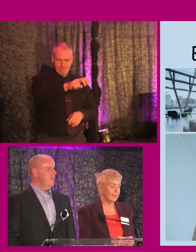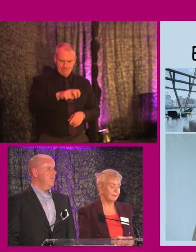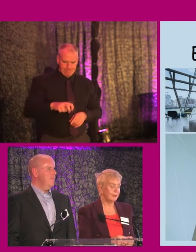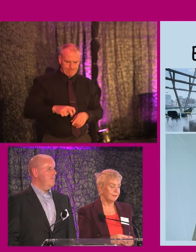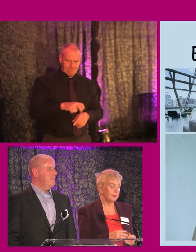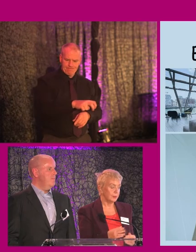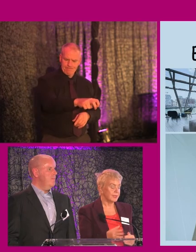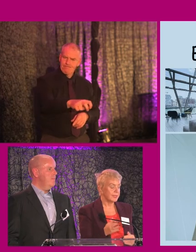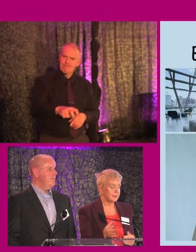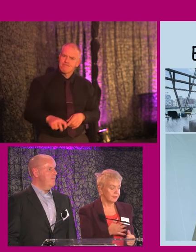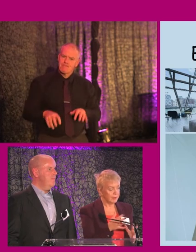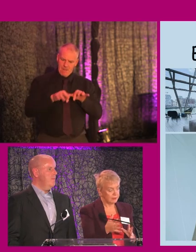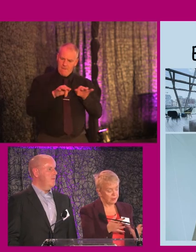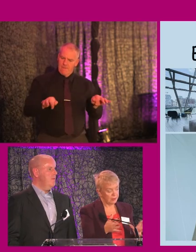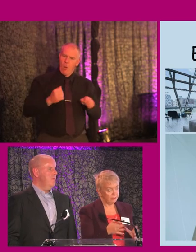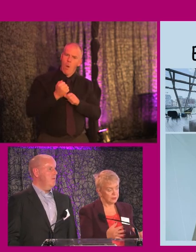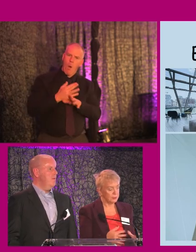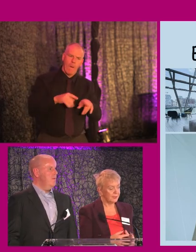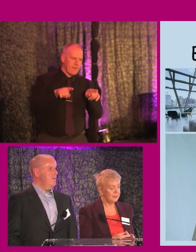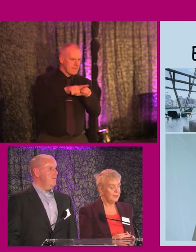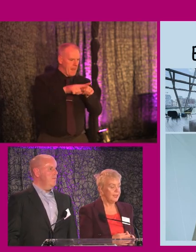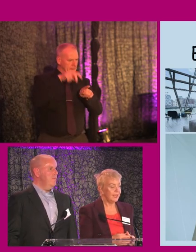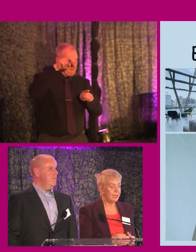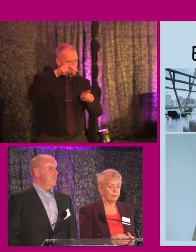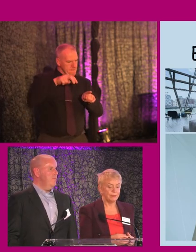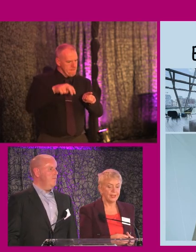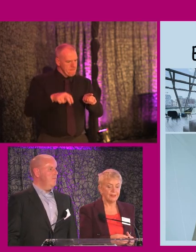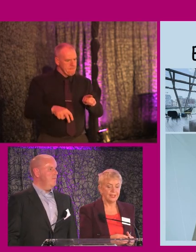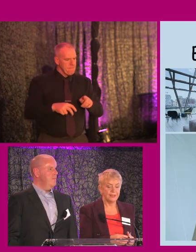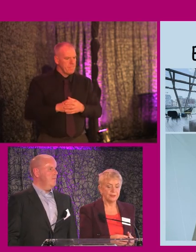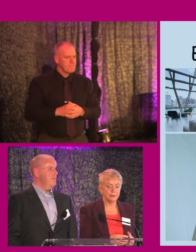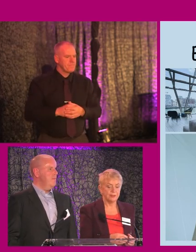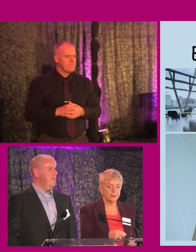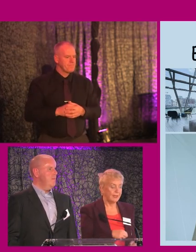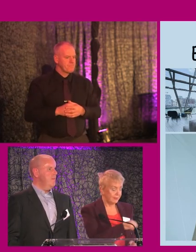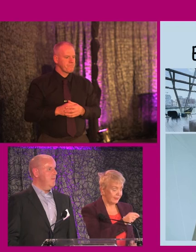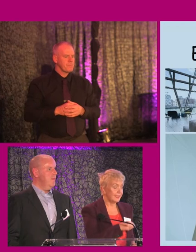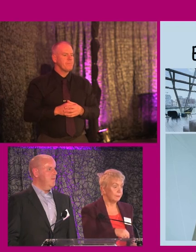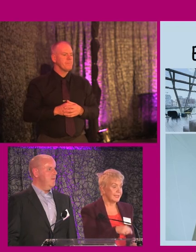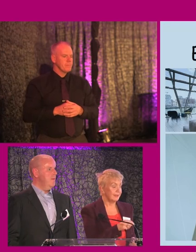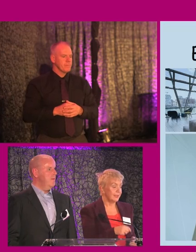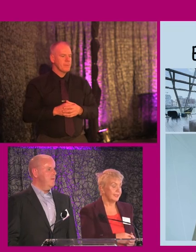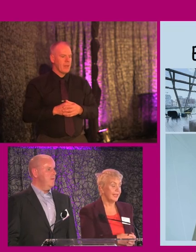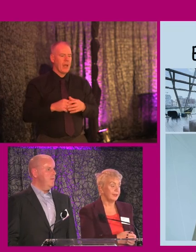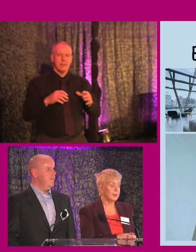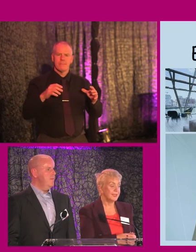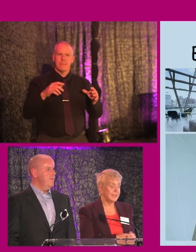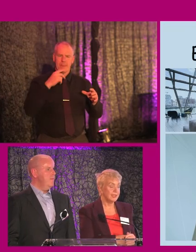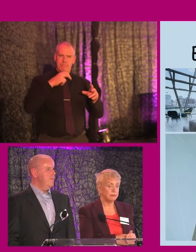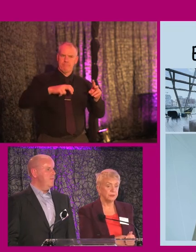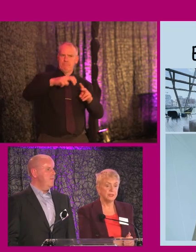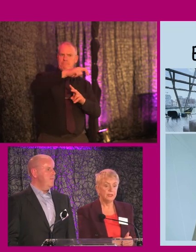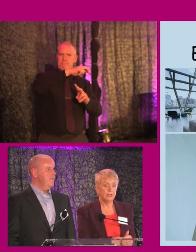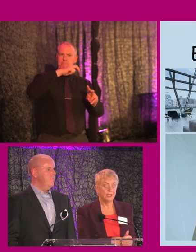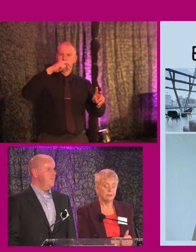of the floors, sort of off the stairwell, and then sort of the fact that it brings everything together. So it's an